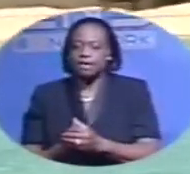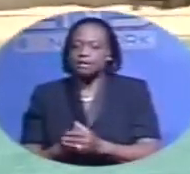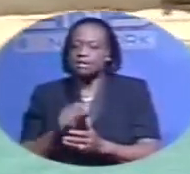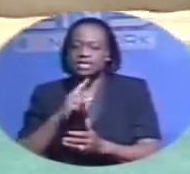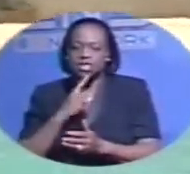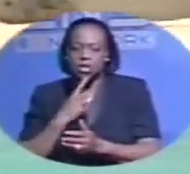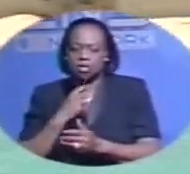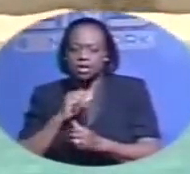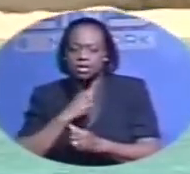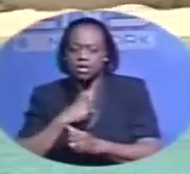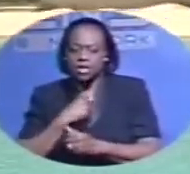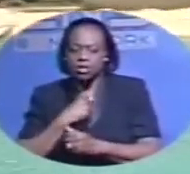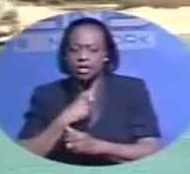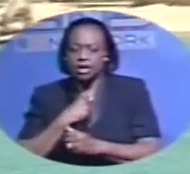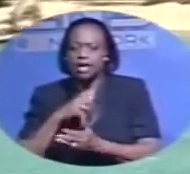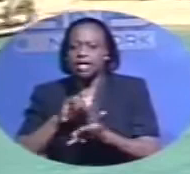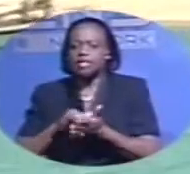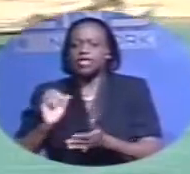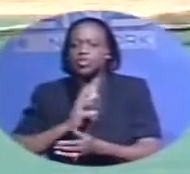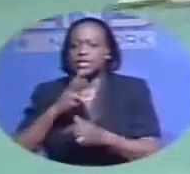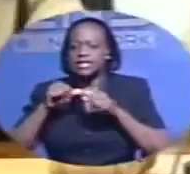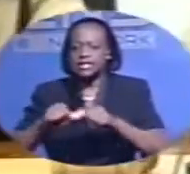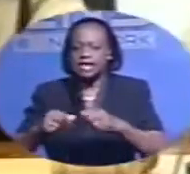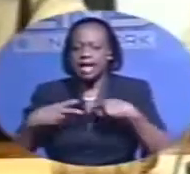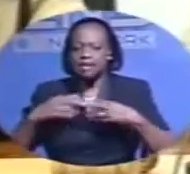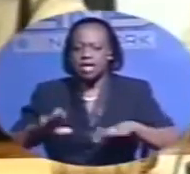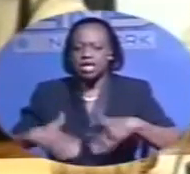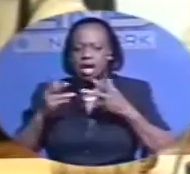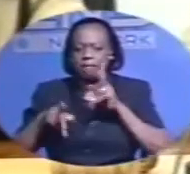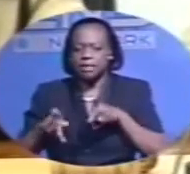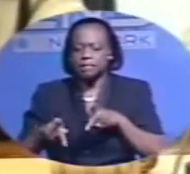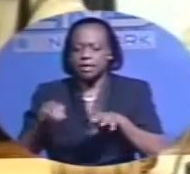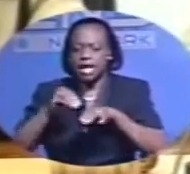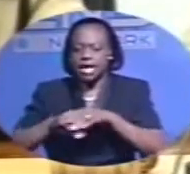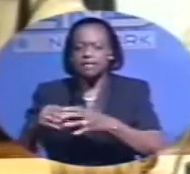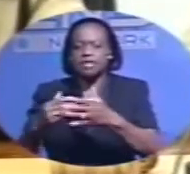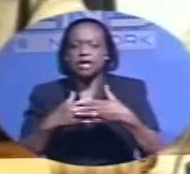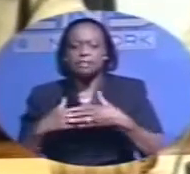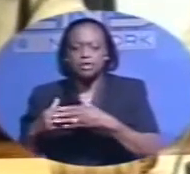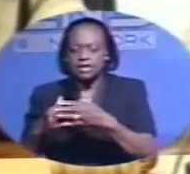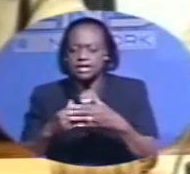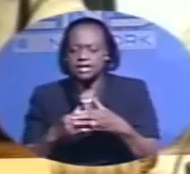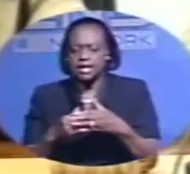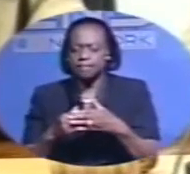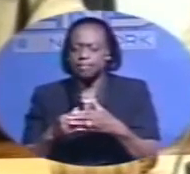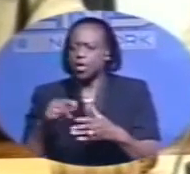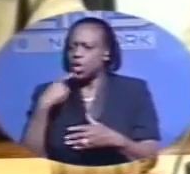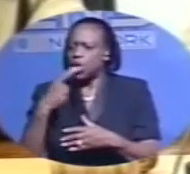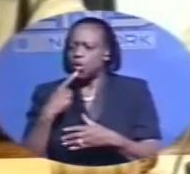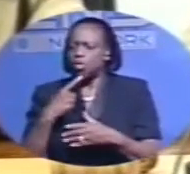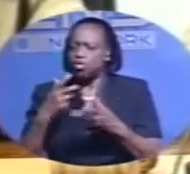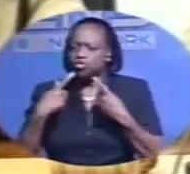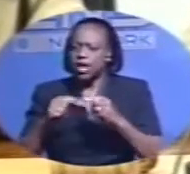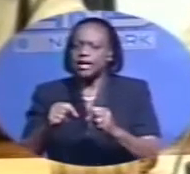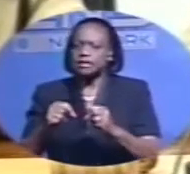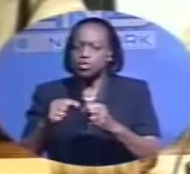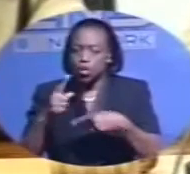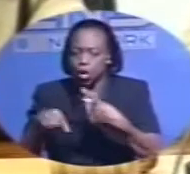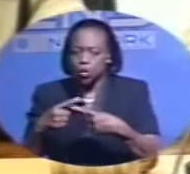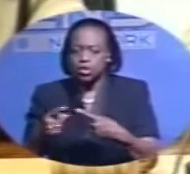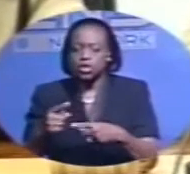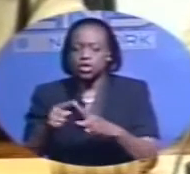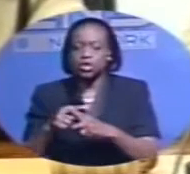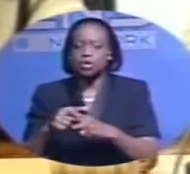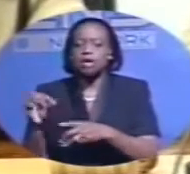we still have some young persons in our community who would attend functions where